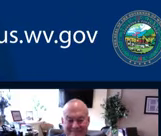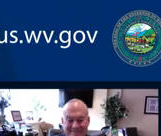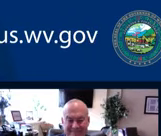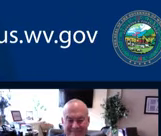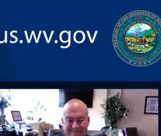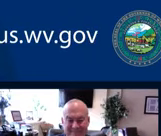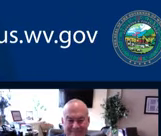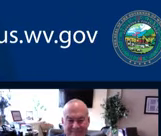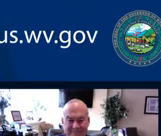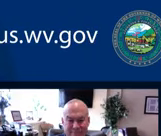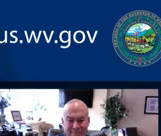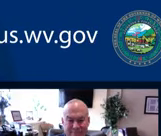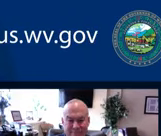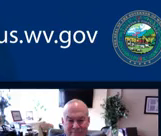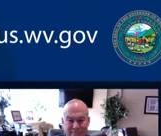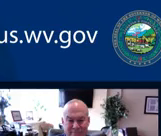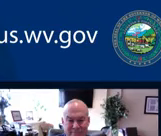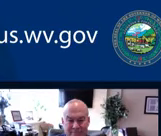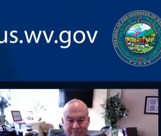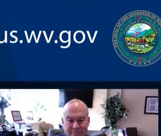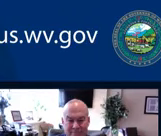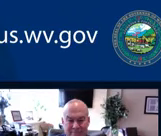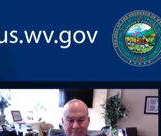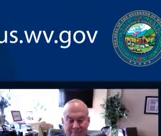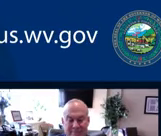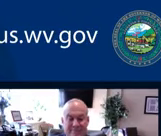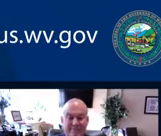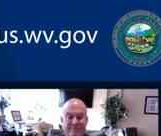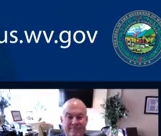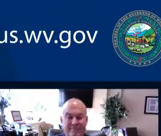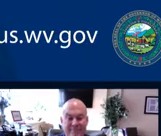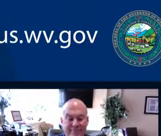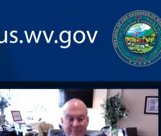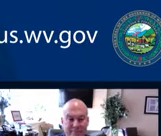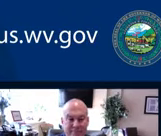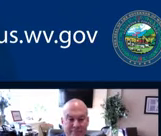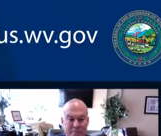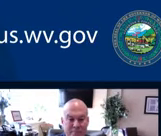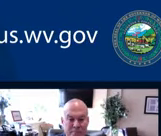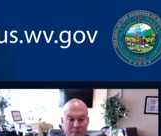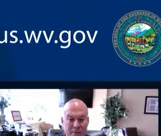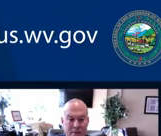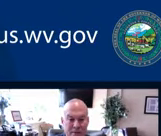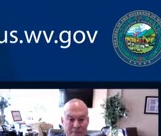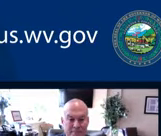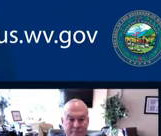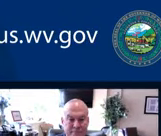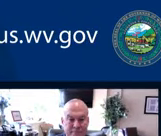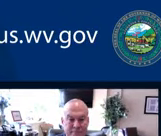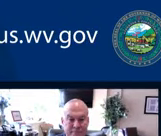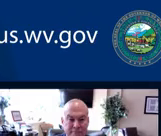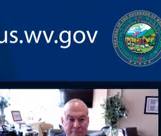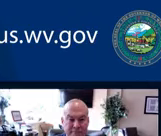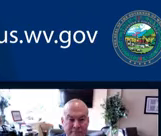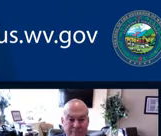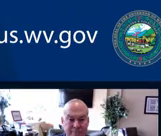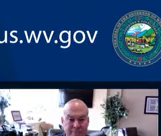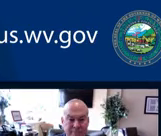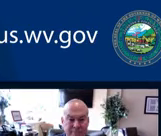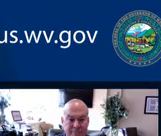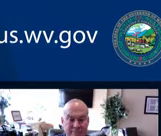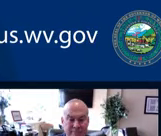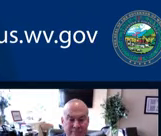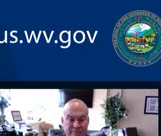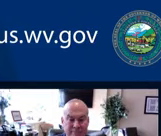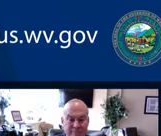give them a little better protection against COVID-19 or maybe a severe attack of that?